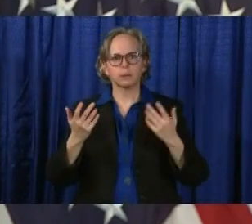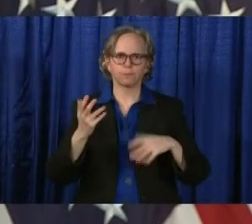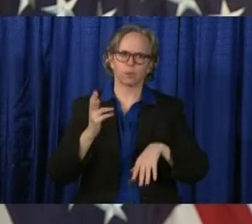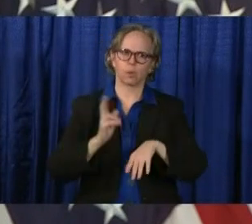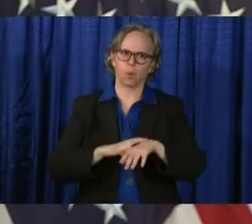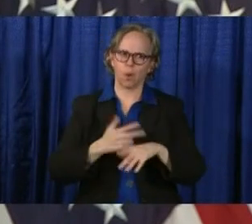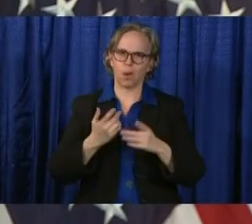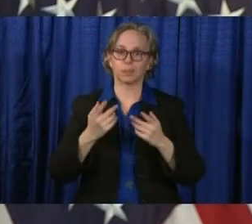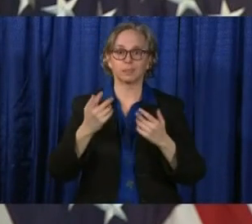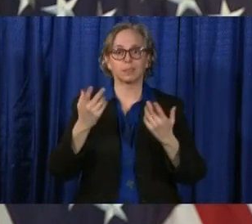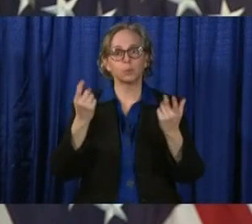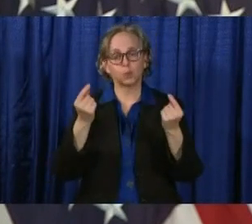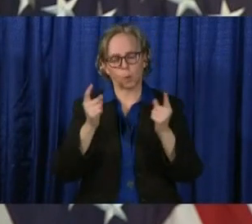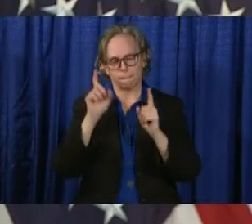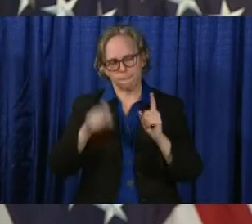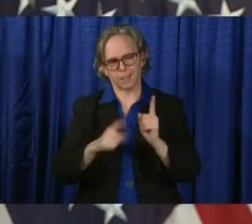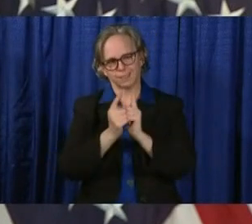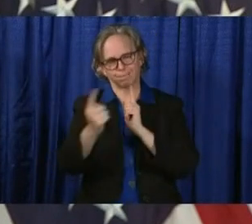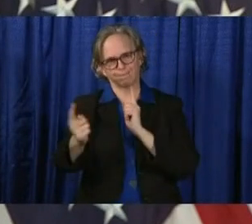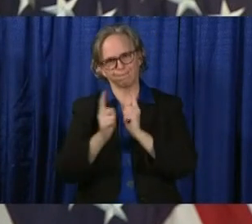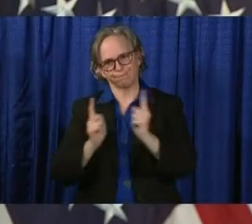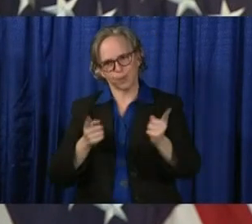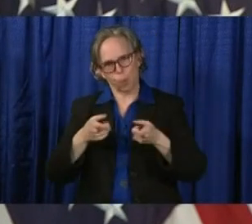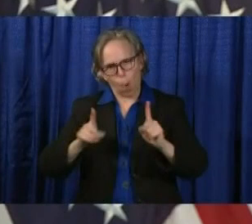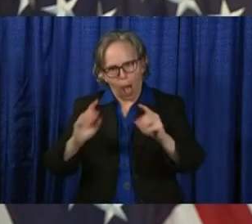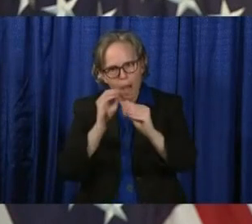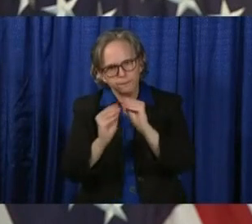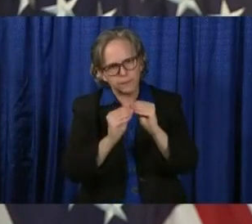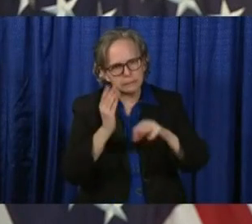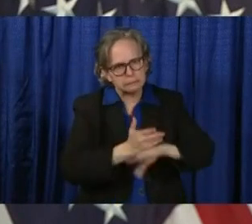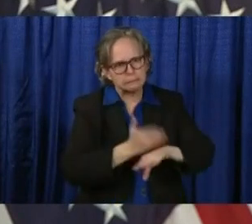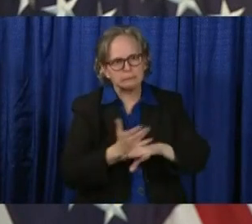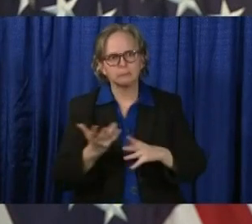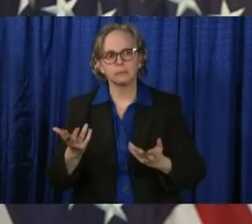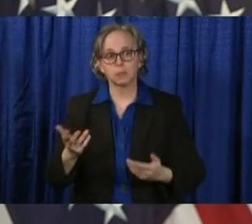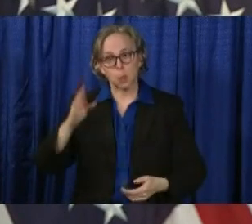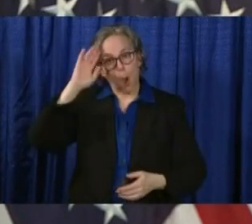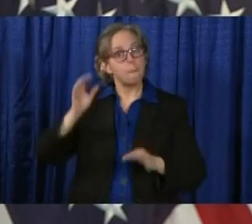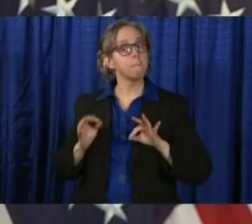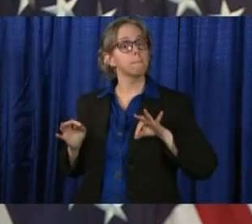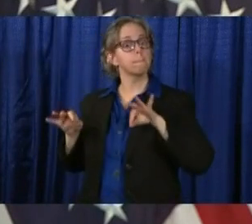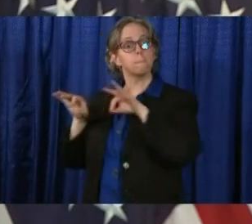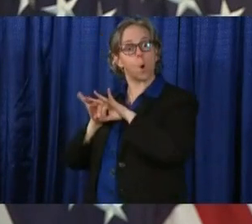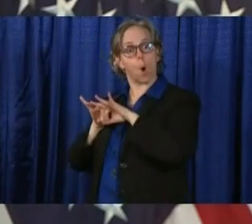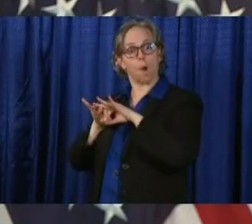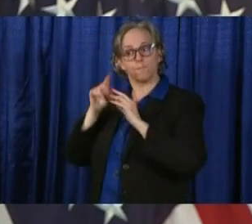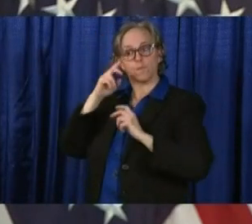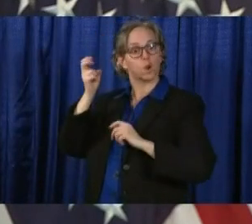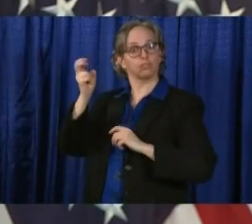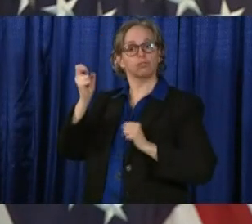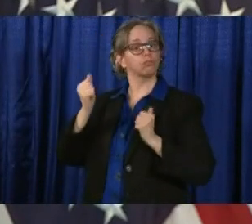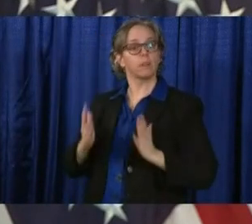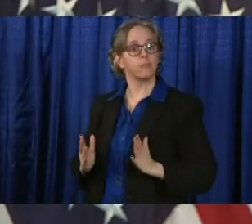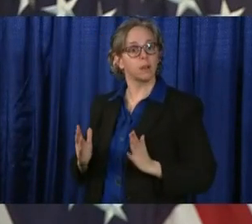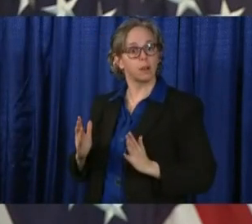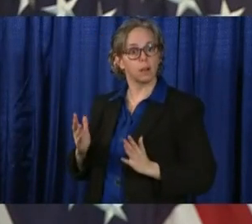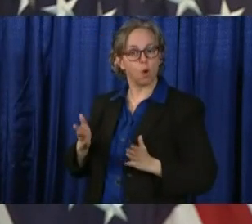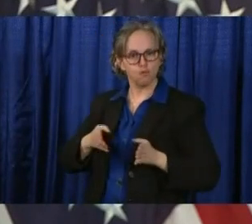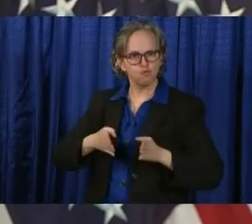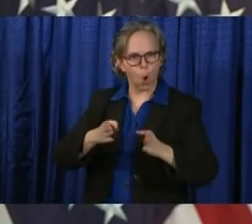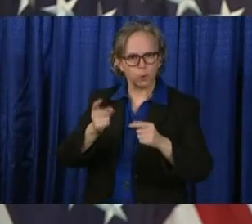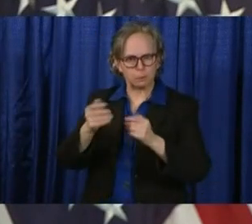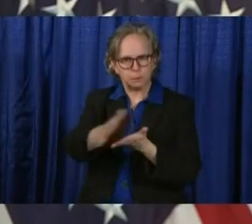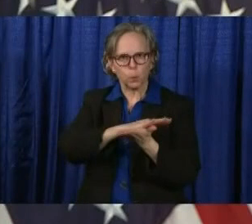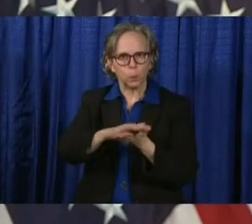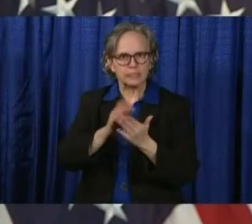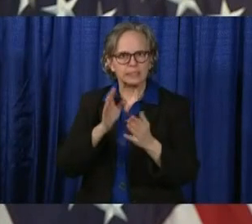we can do for our truckers and for our state as a whole is to keep our roads safe. I want to take this opportunity to